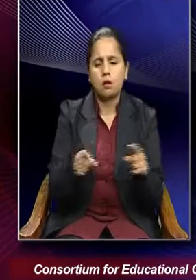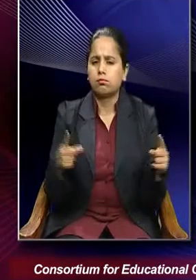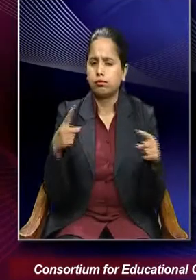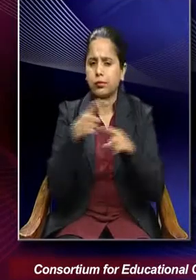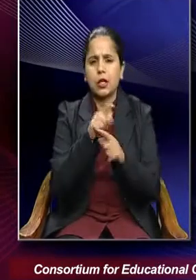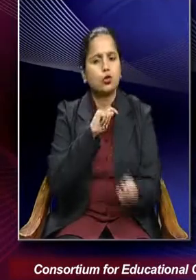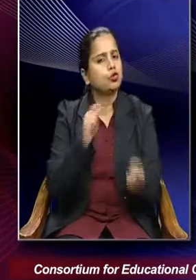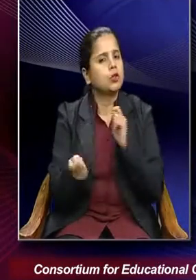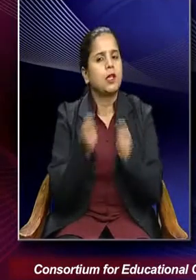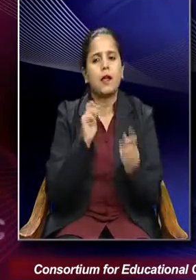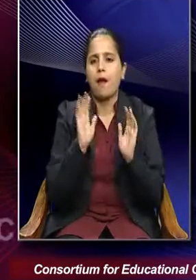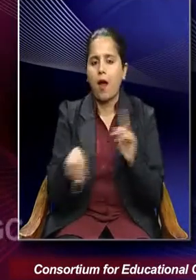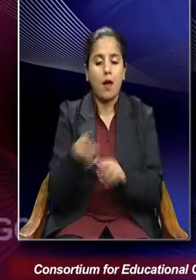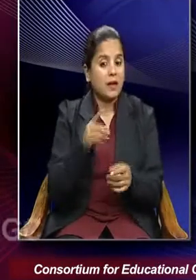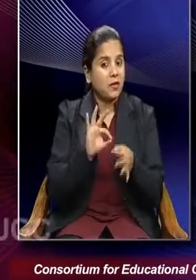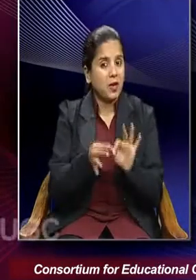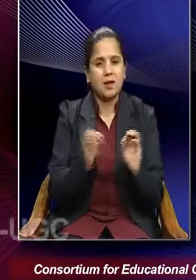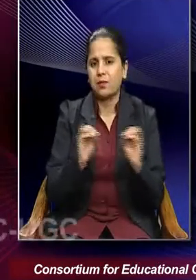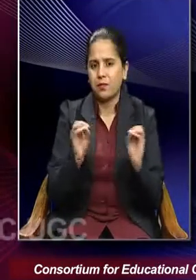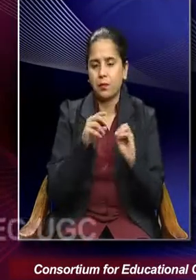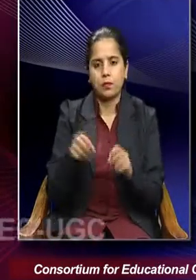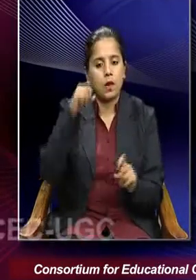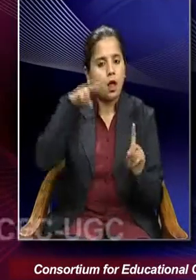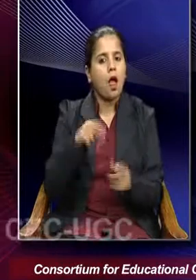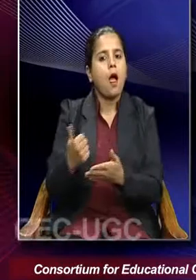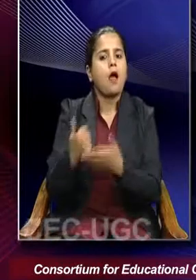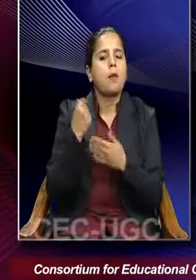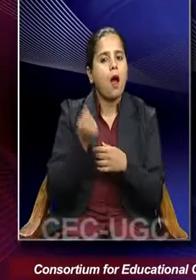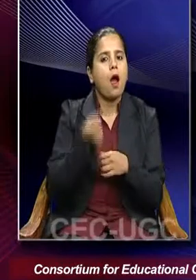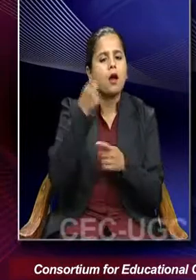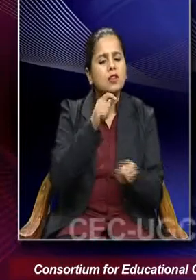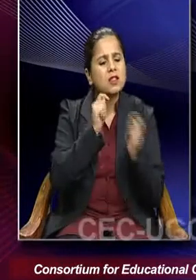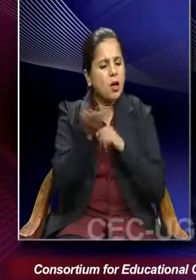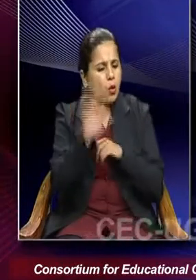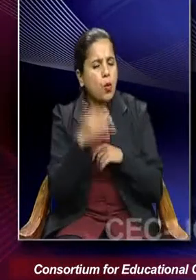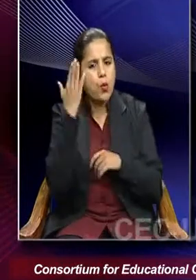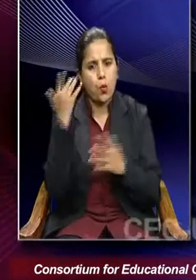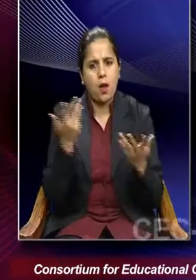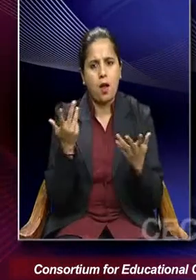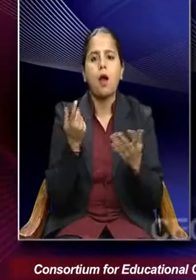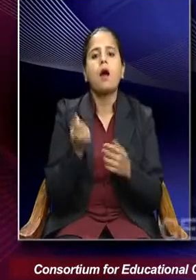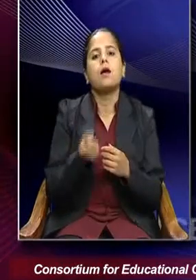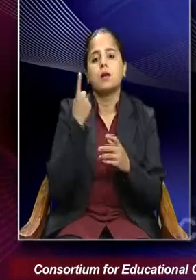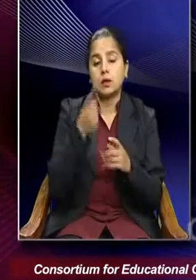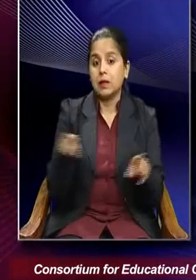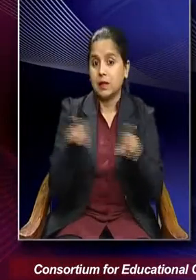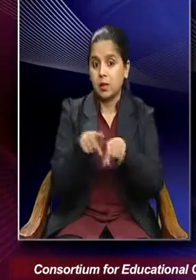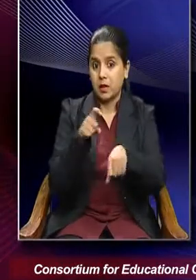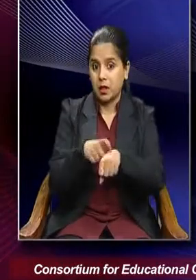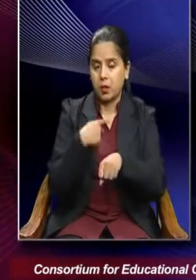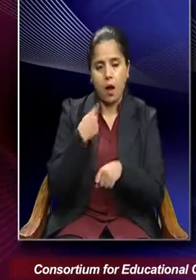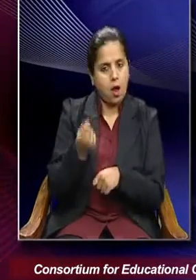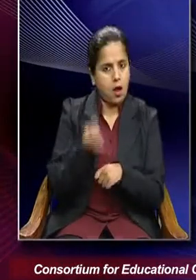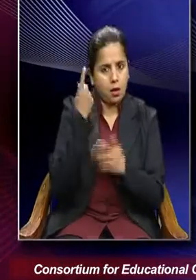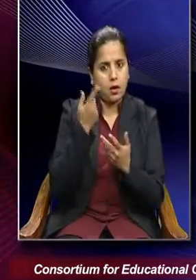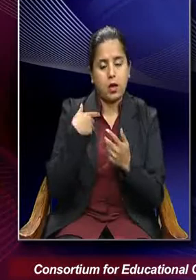changing and perspective will help us understand this change and at the same time we will understand that